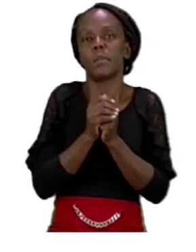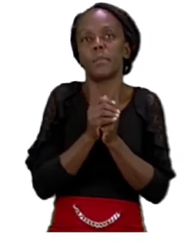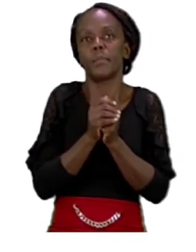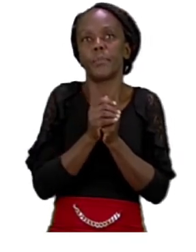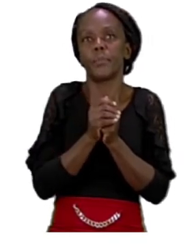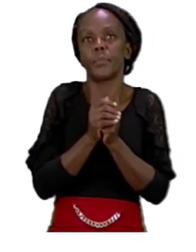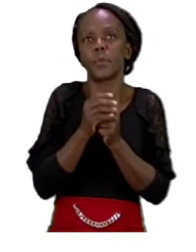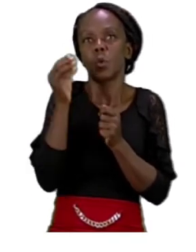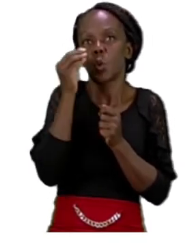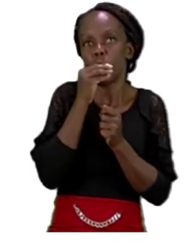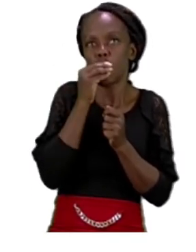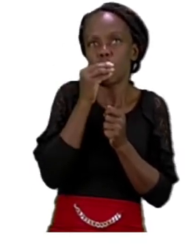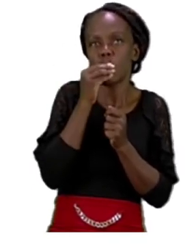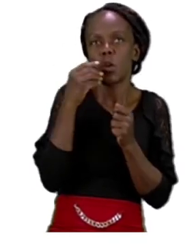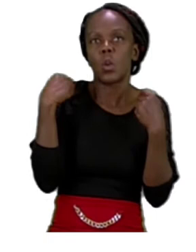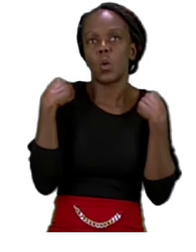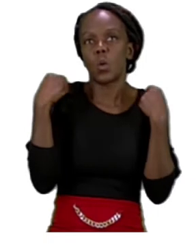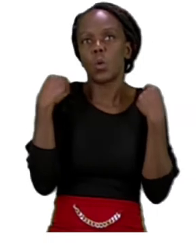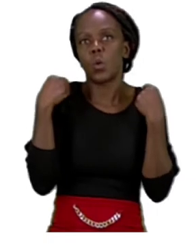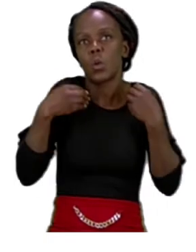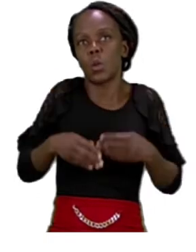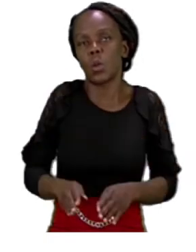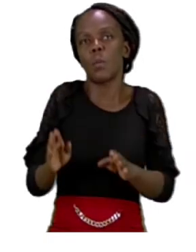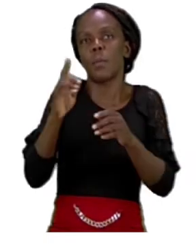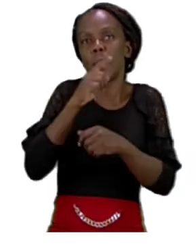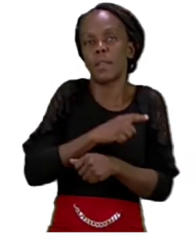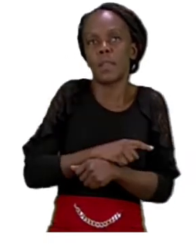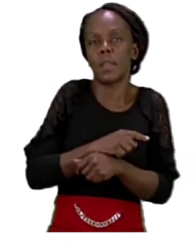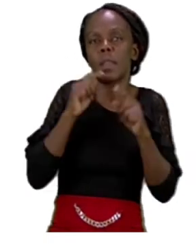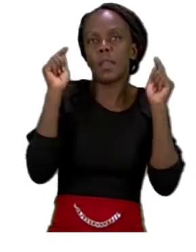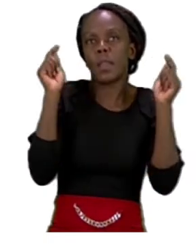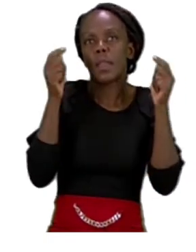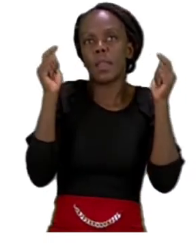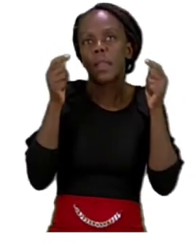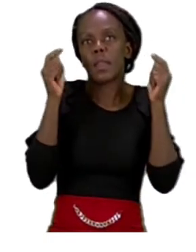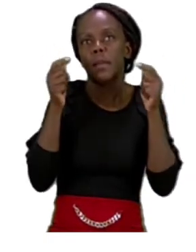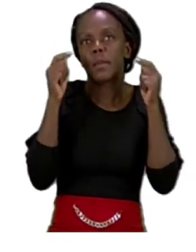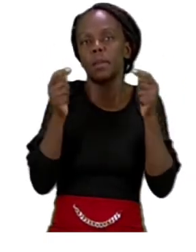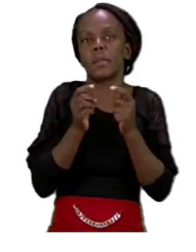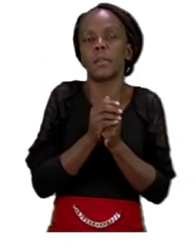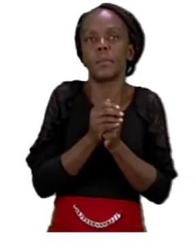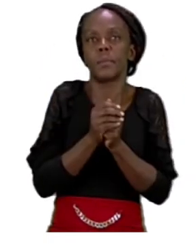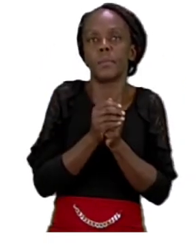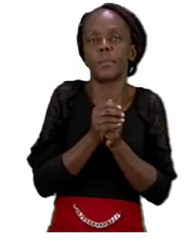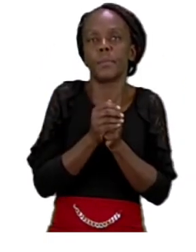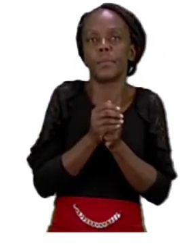birthday birthday celebration